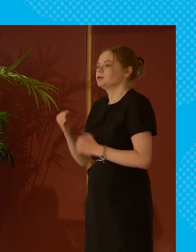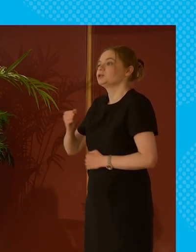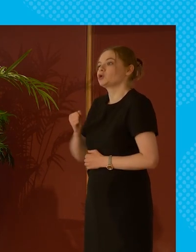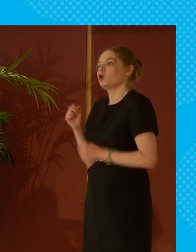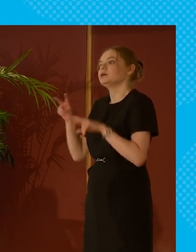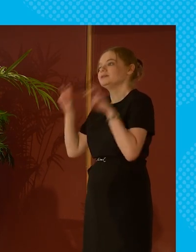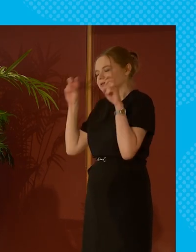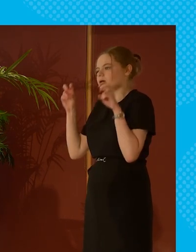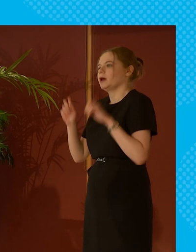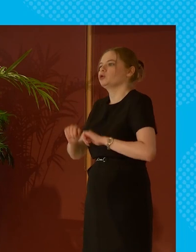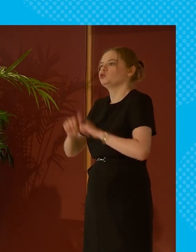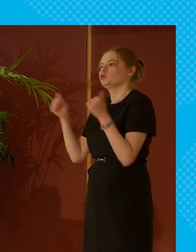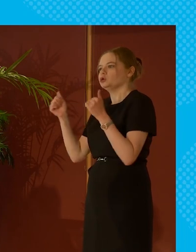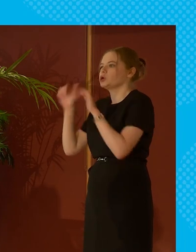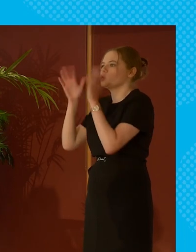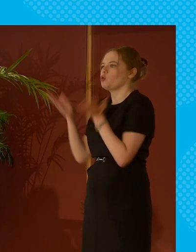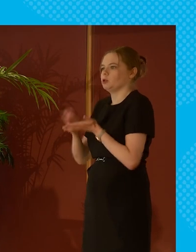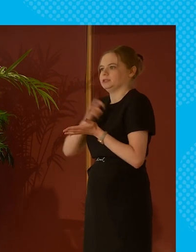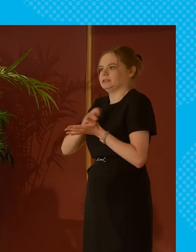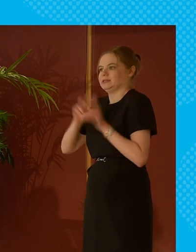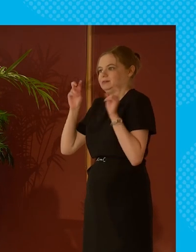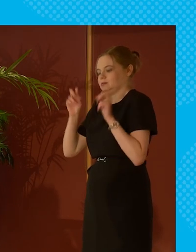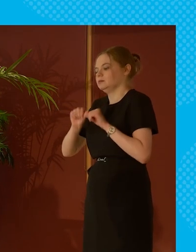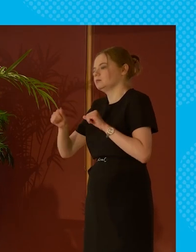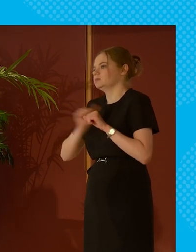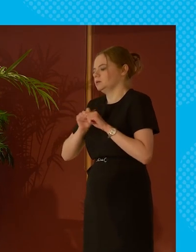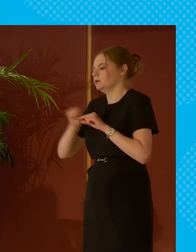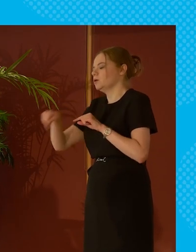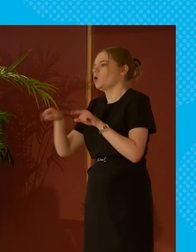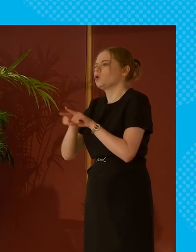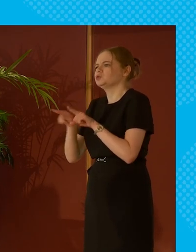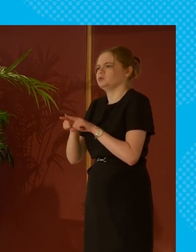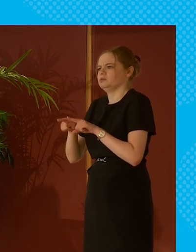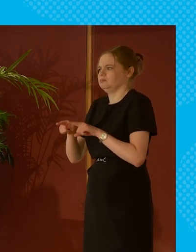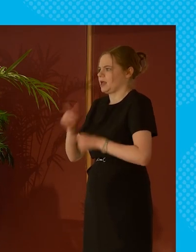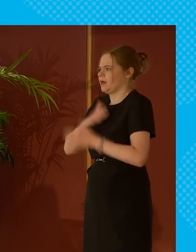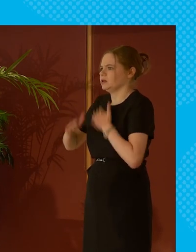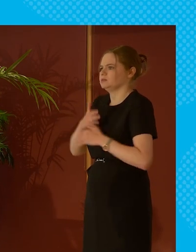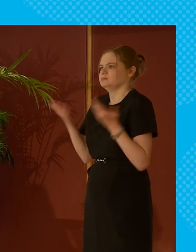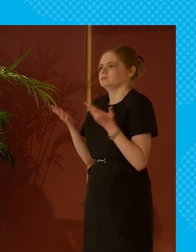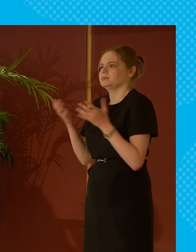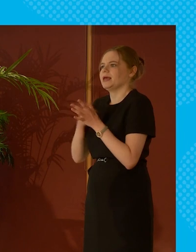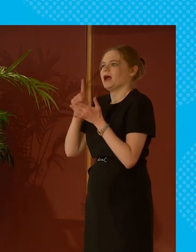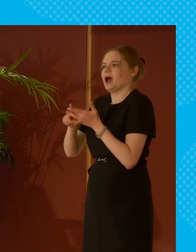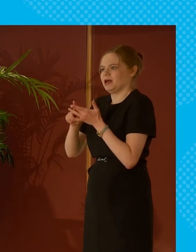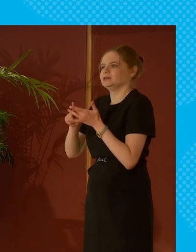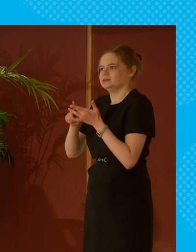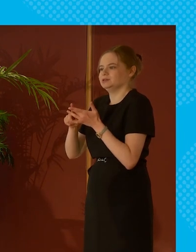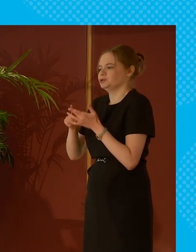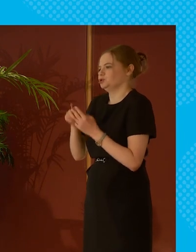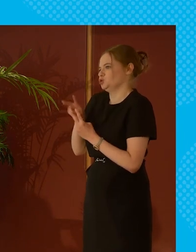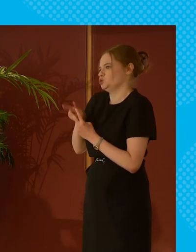scotland a good global citizen coming up shortly and also where are the ethics in ai in artificial